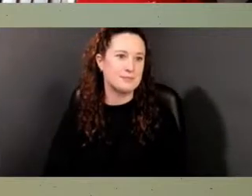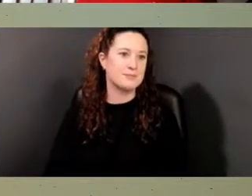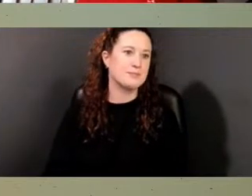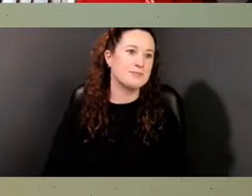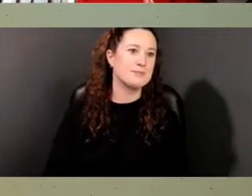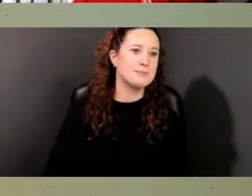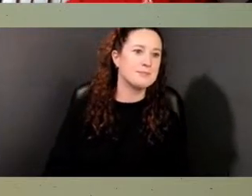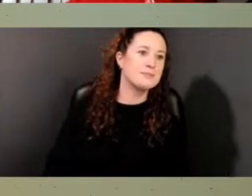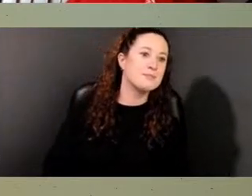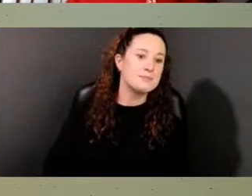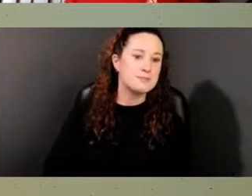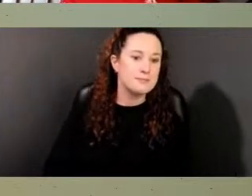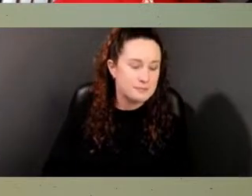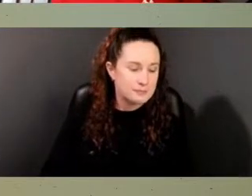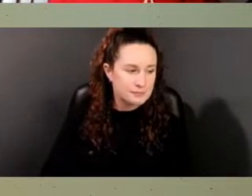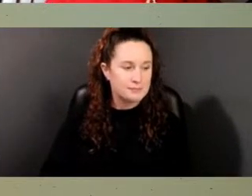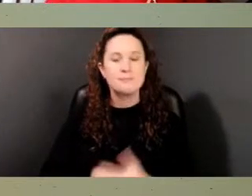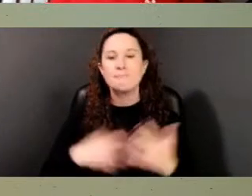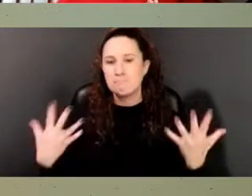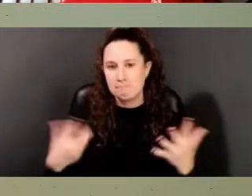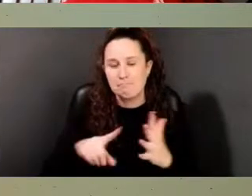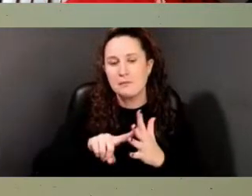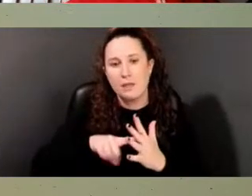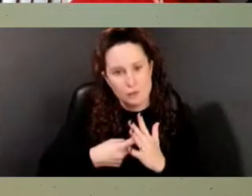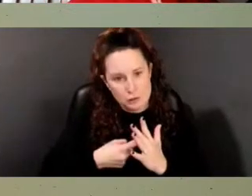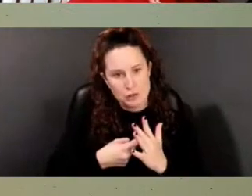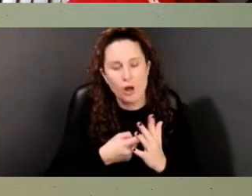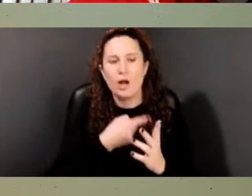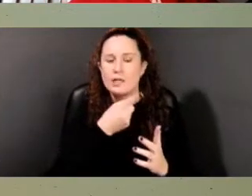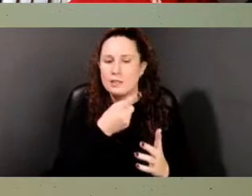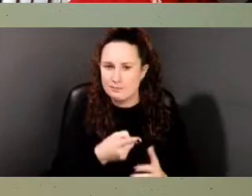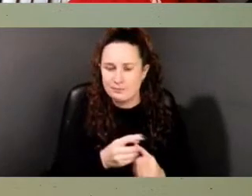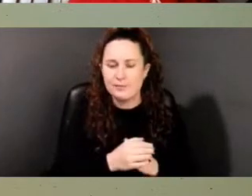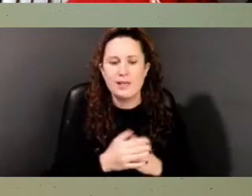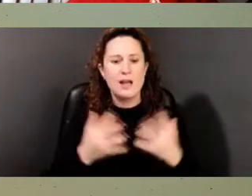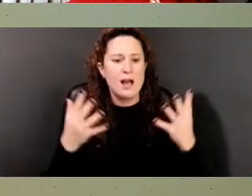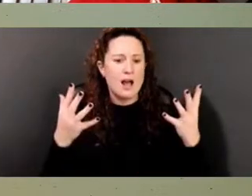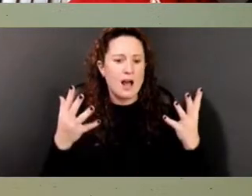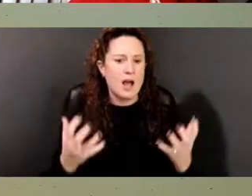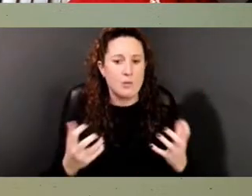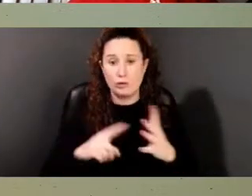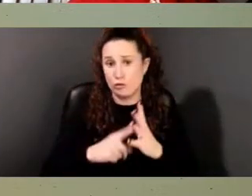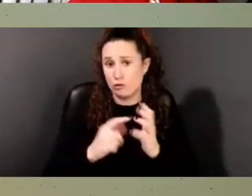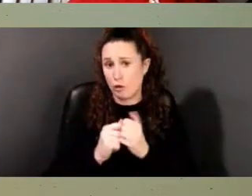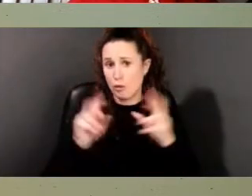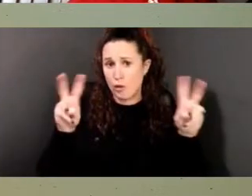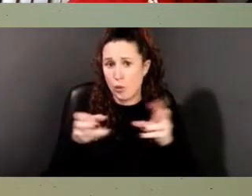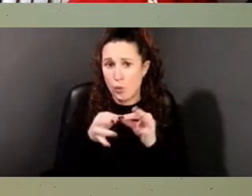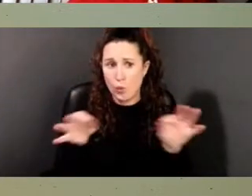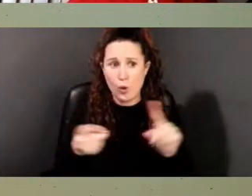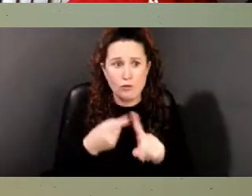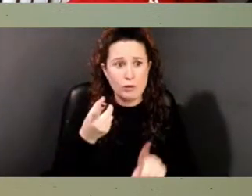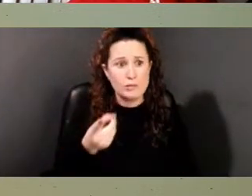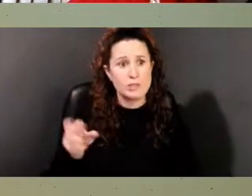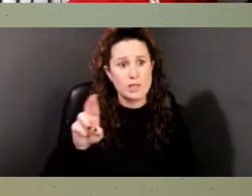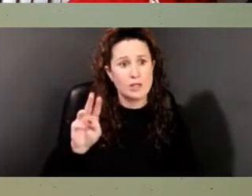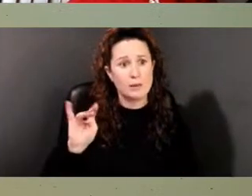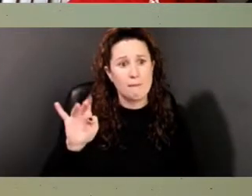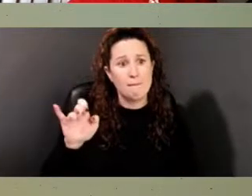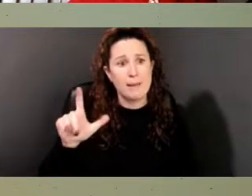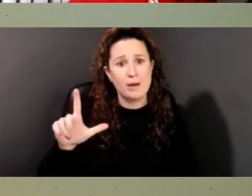So to start off my presentation, I want to set it with a quote from Dr. Michael Blakey.